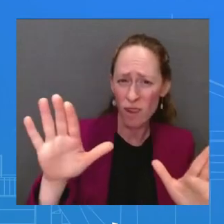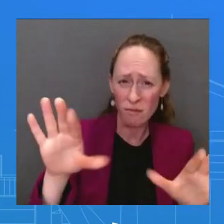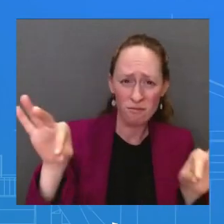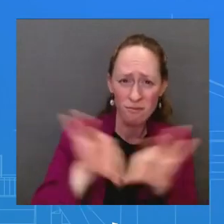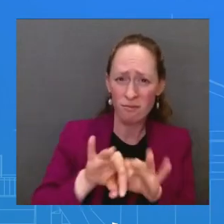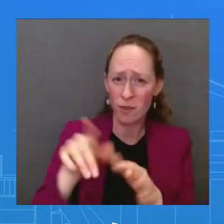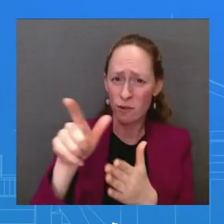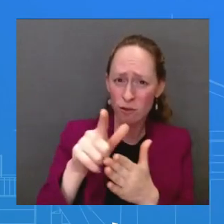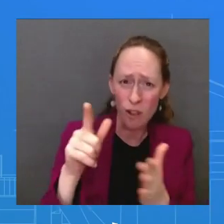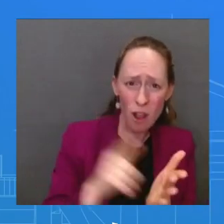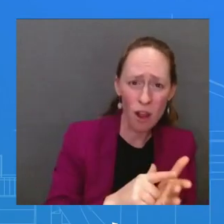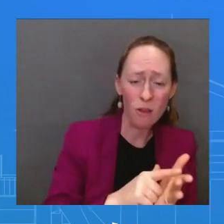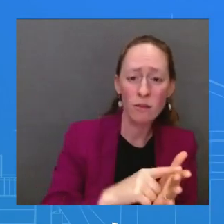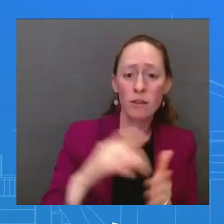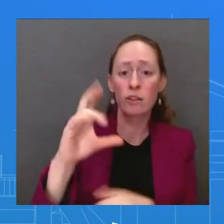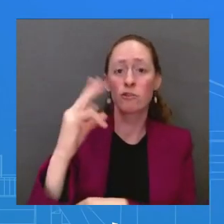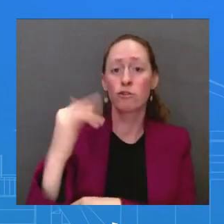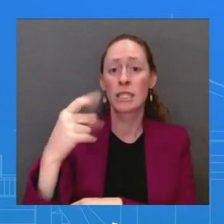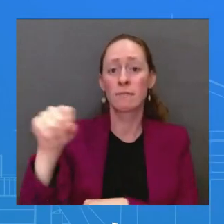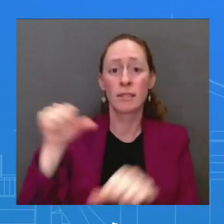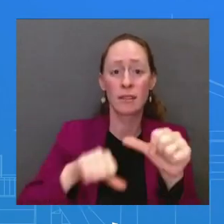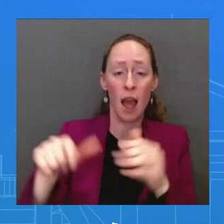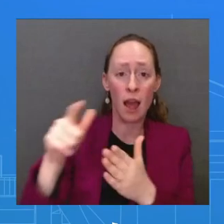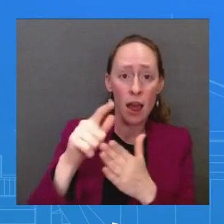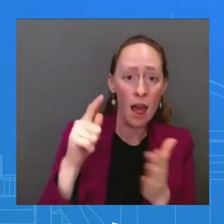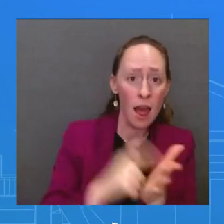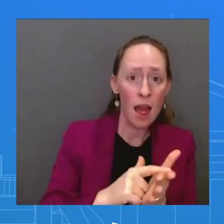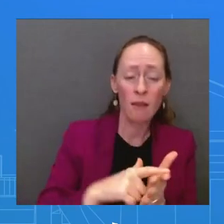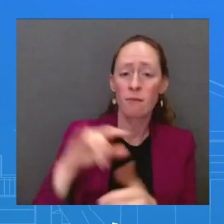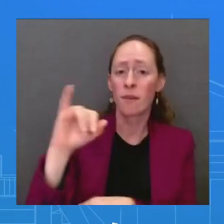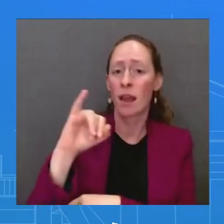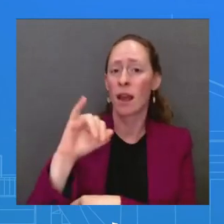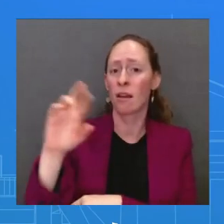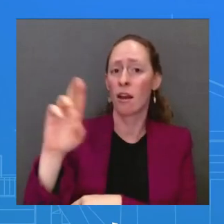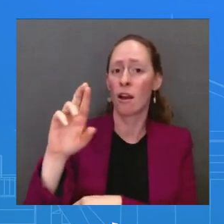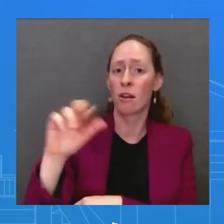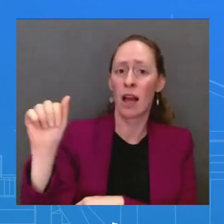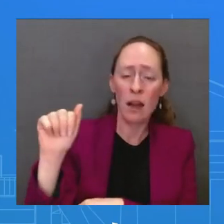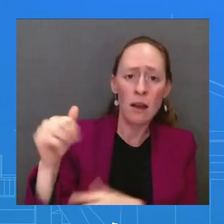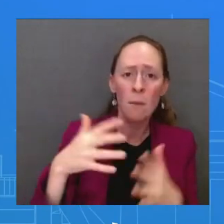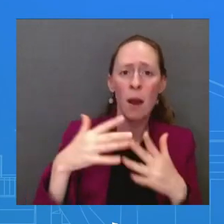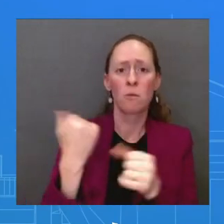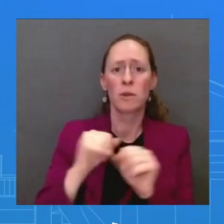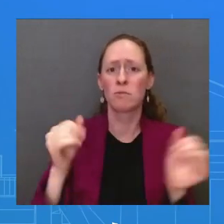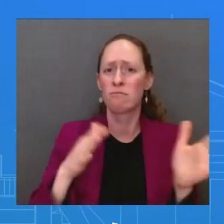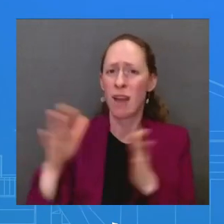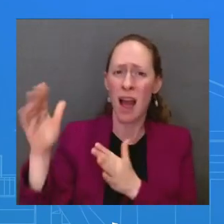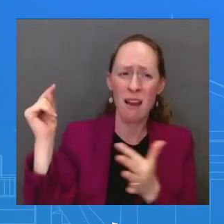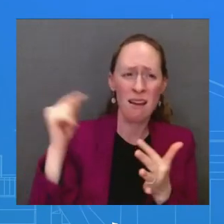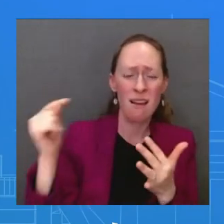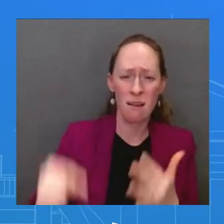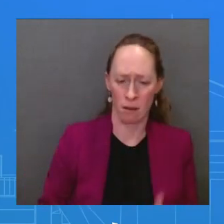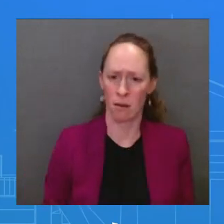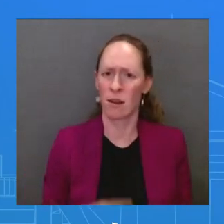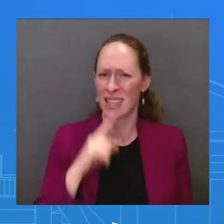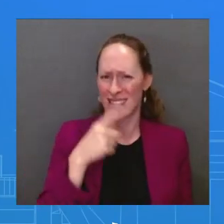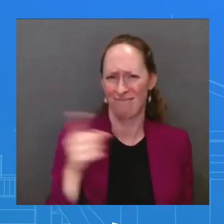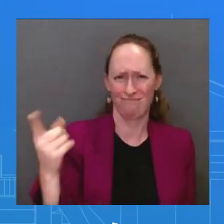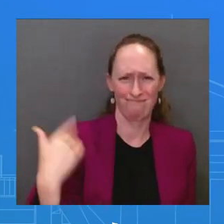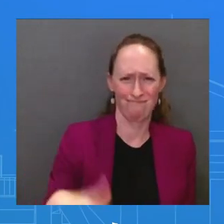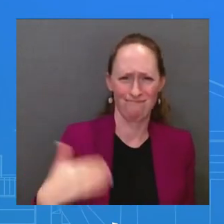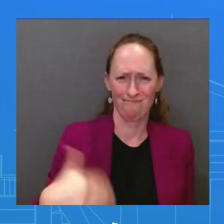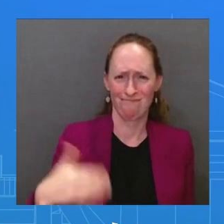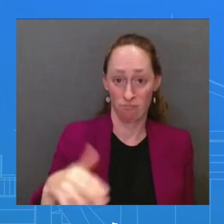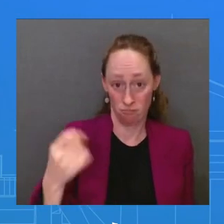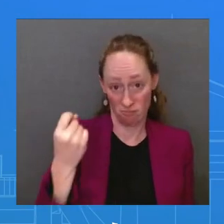whether it's the Inflation Reduction Act. There are some Republicans, right, in the House, in the Senate, that did not vote for any of these legislations that